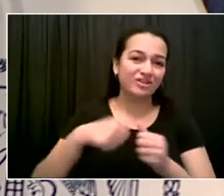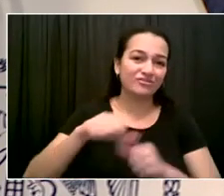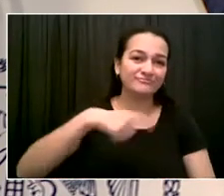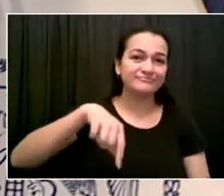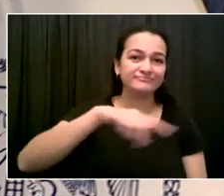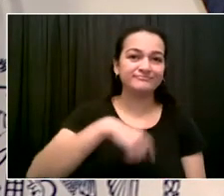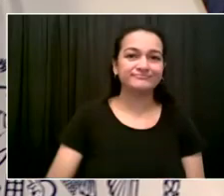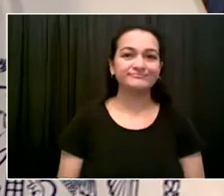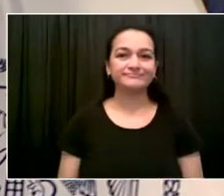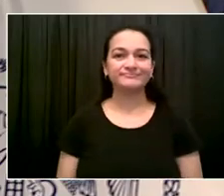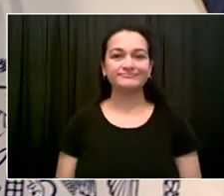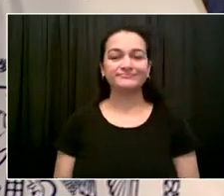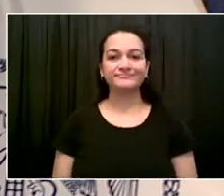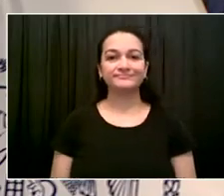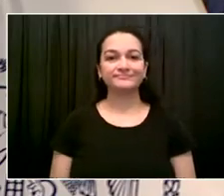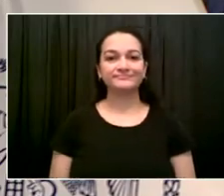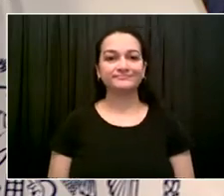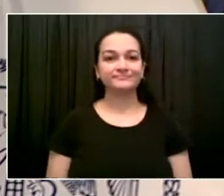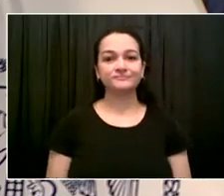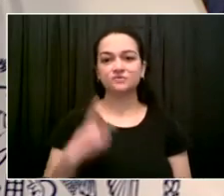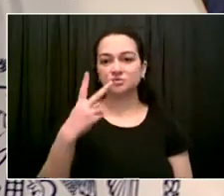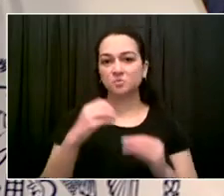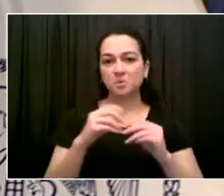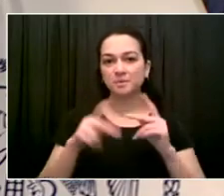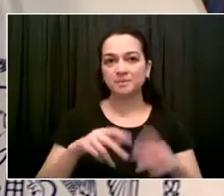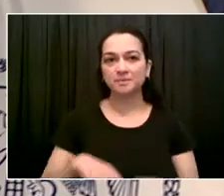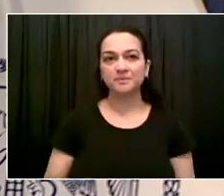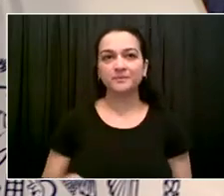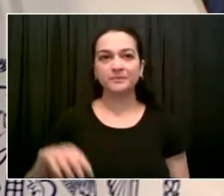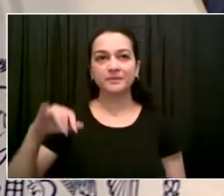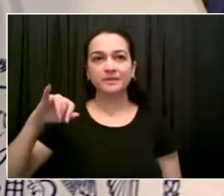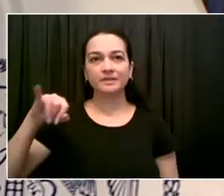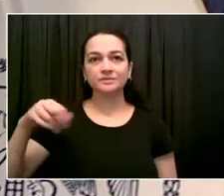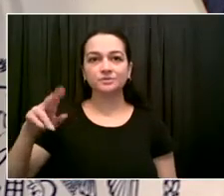Hey, Mr. Mayor, how are you? I'm doing great, Juliette. How are you today?